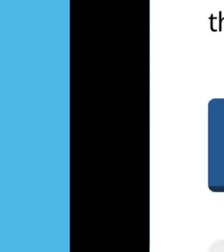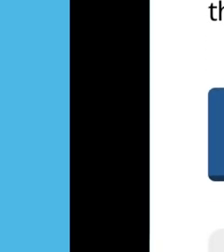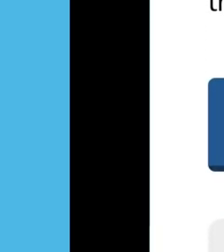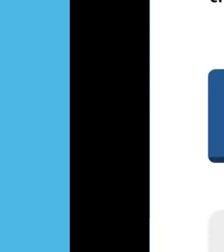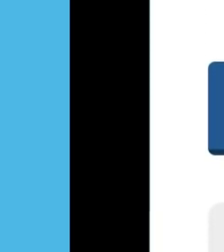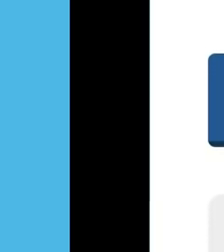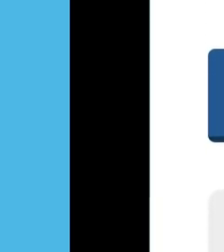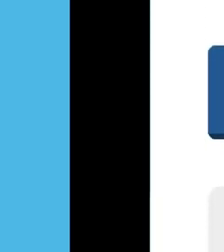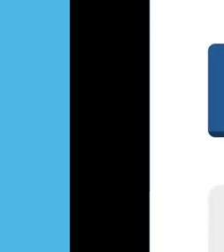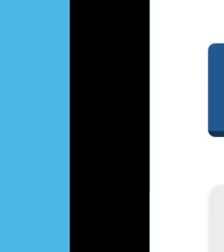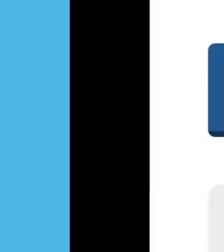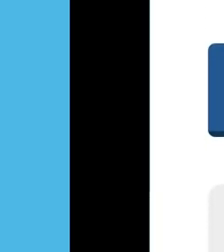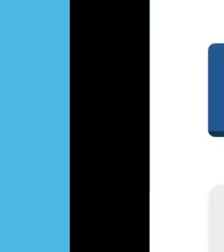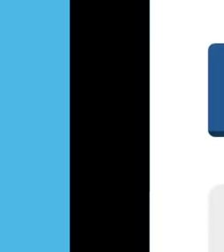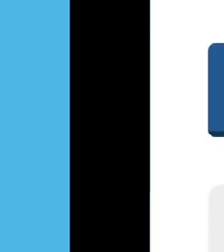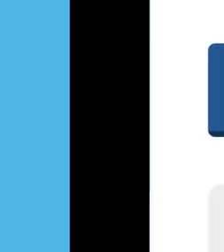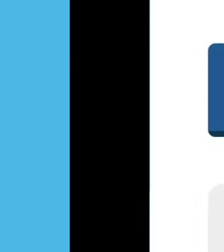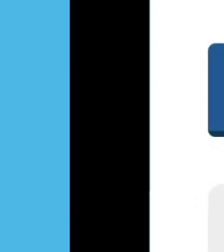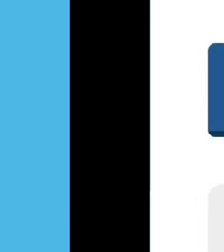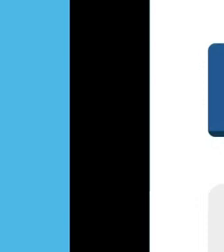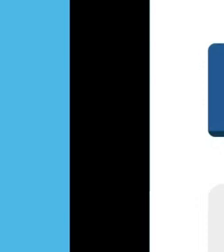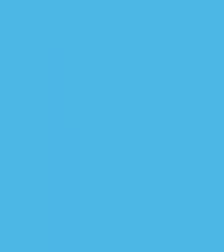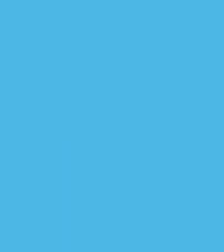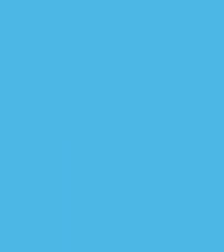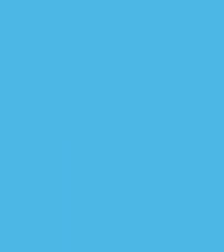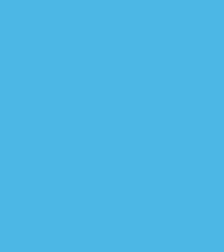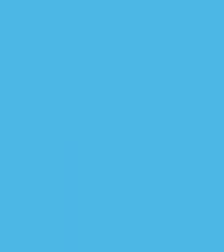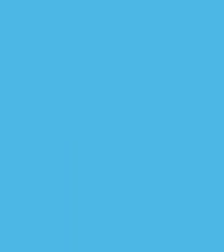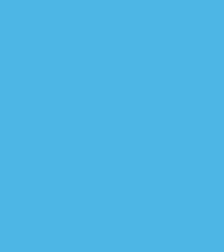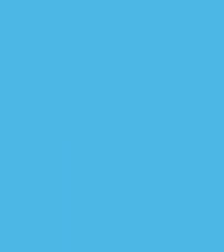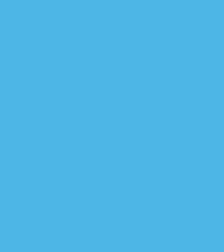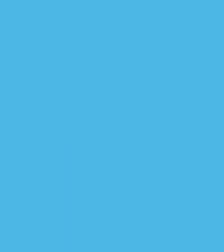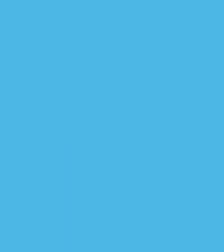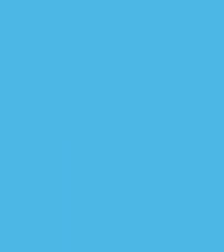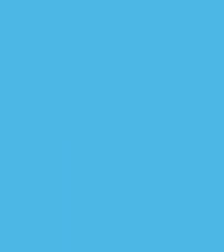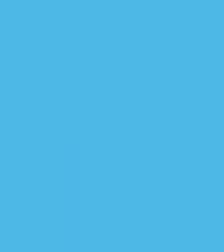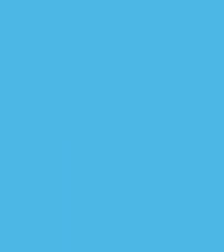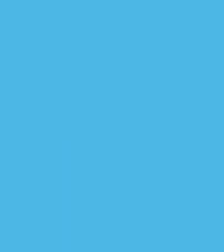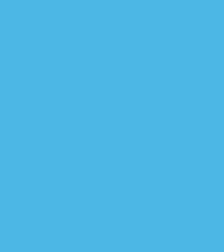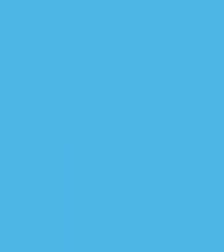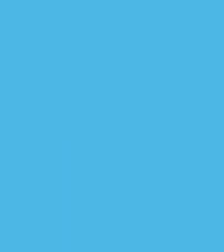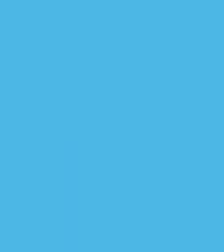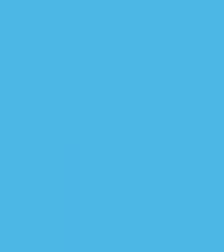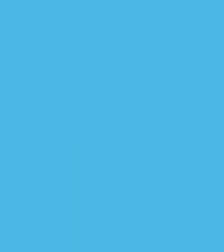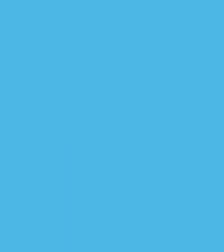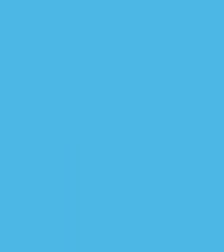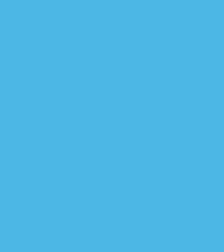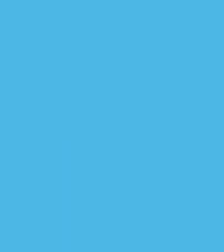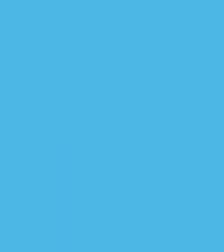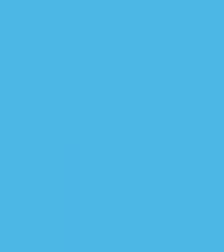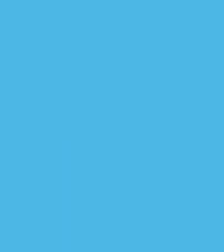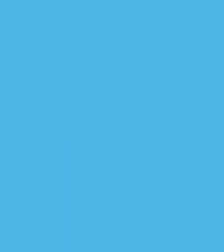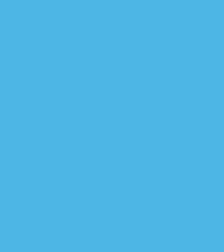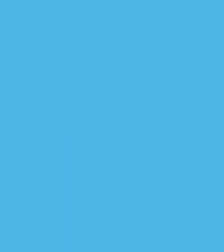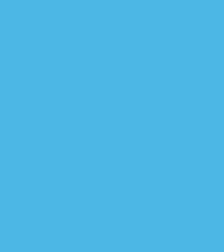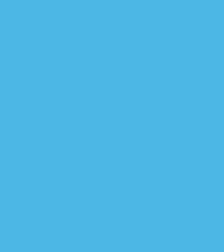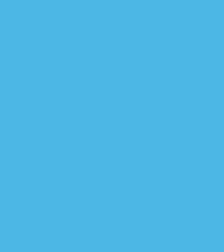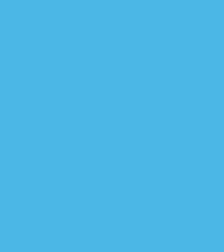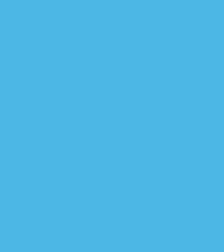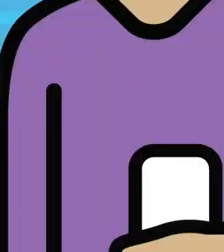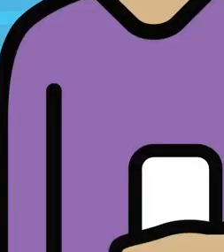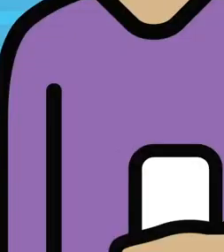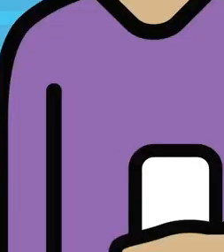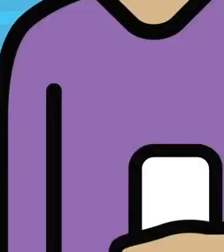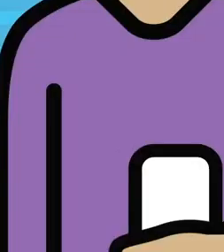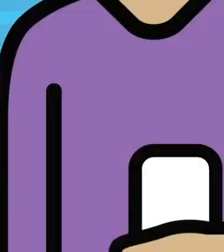If you test positive for COVID-19, you can upload your one-time key from your health care authority. The app will then notify the people you've encountered